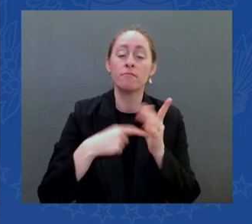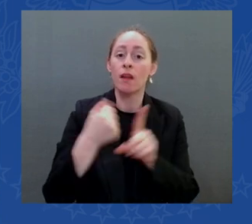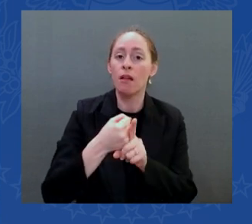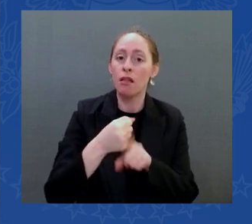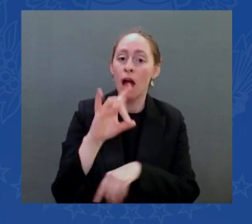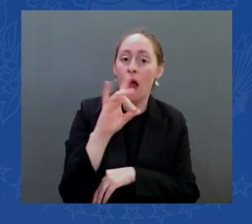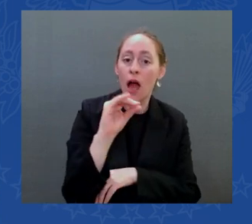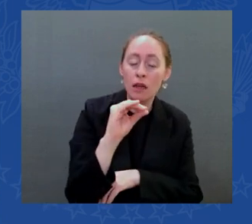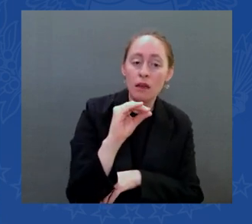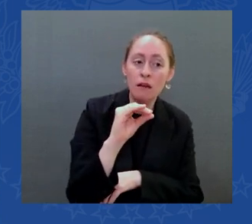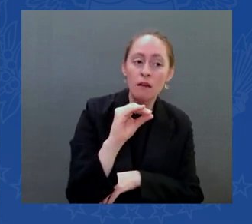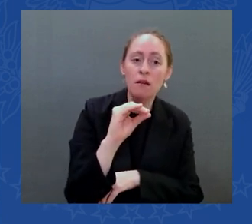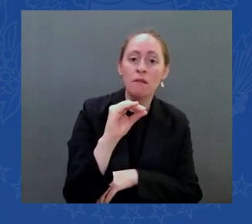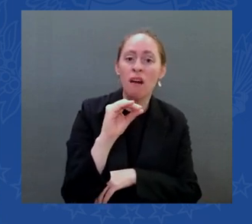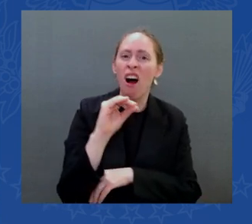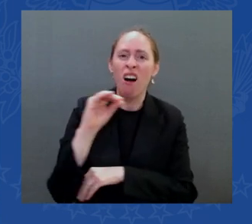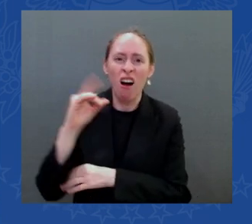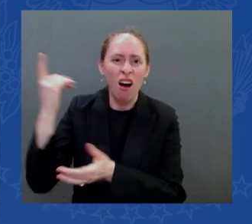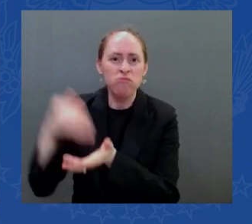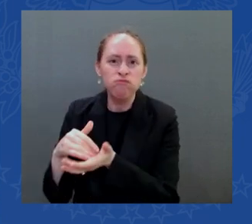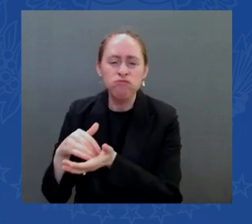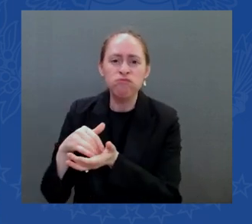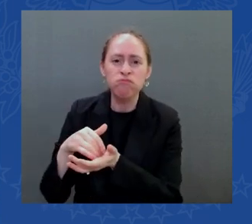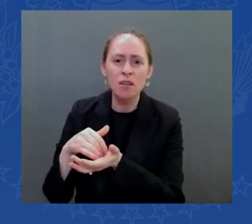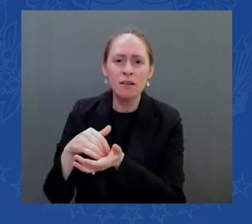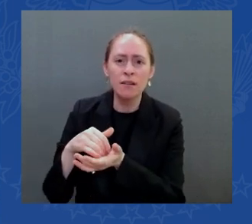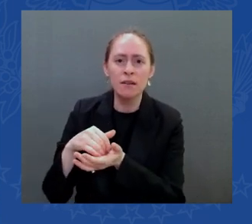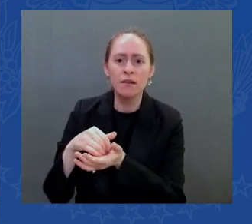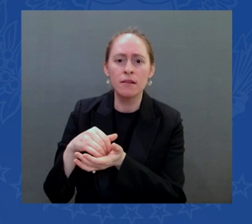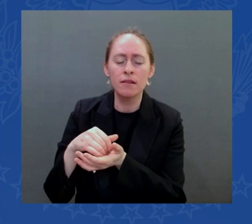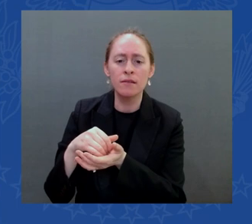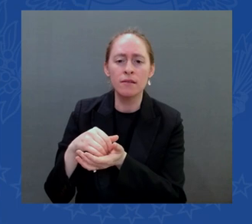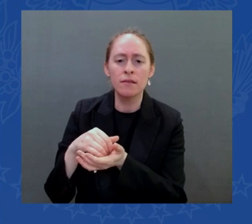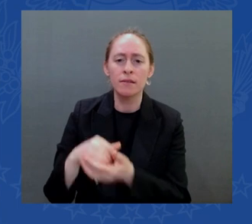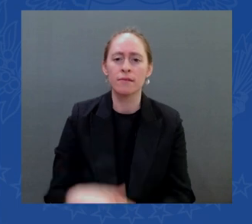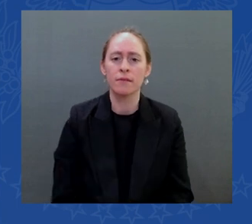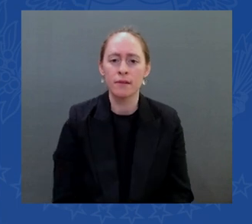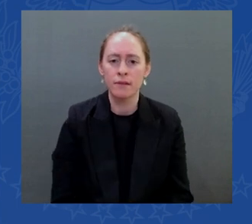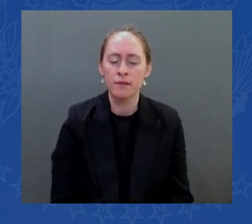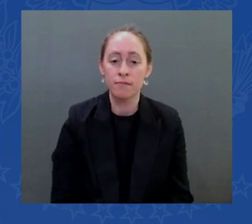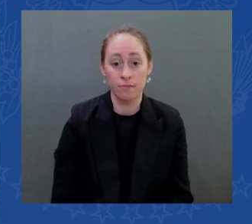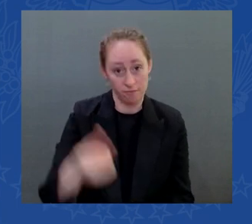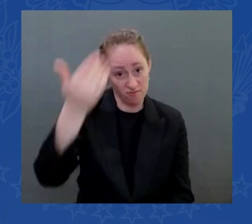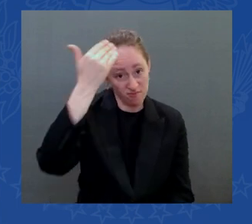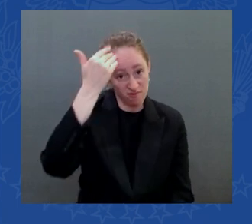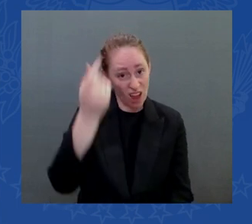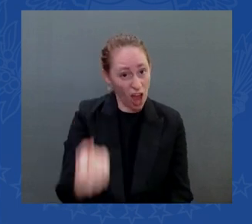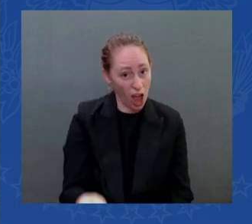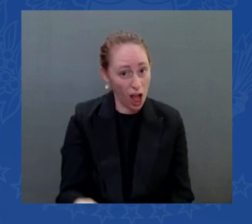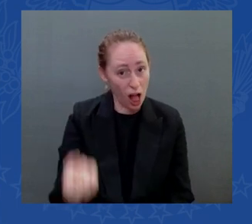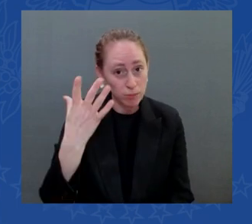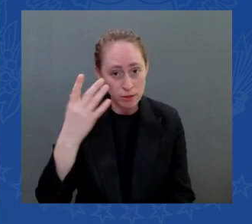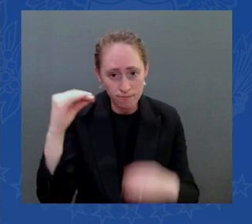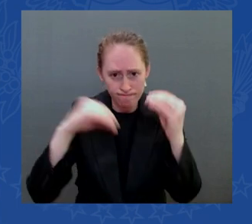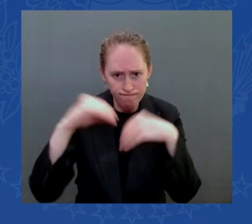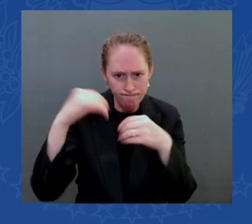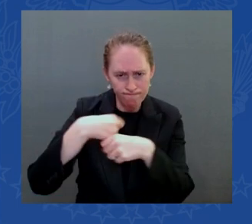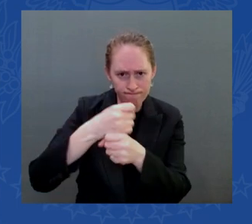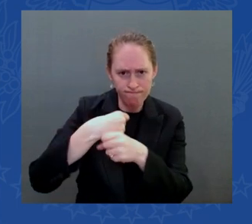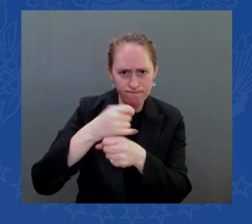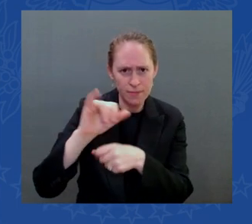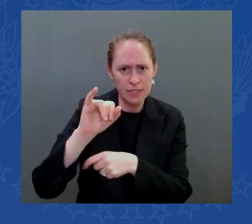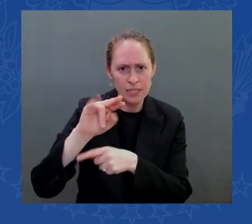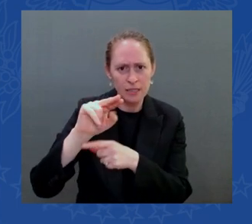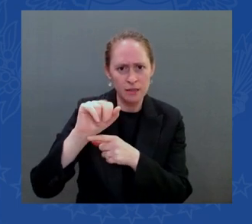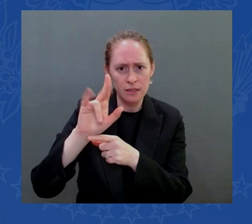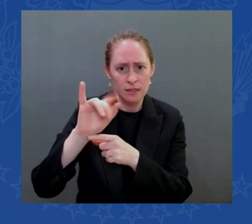make one of those vials of insulin ten ten dollars not a single change has been made in that insulin